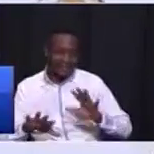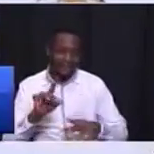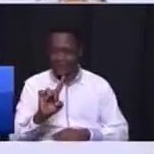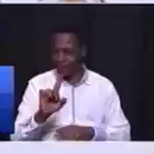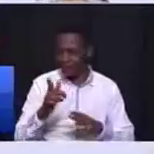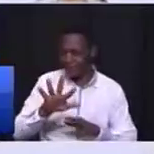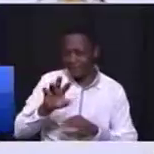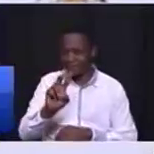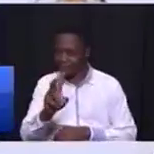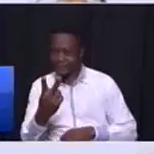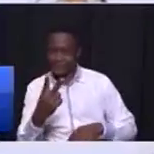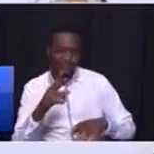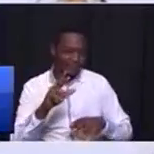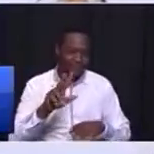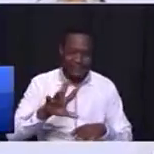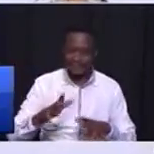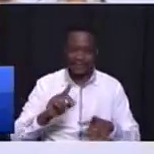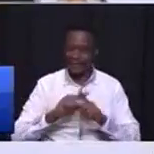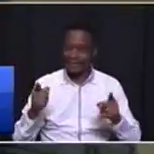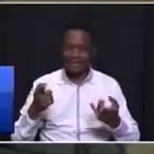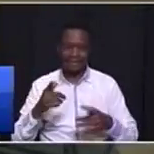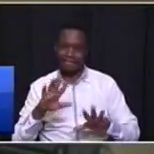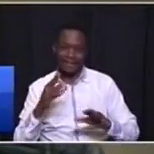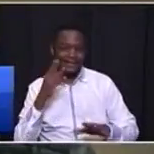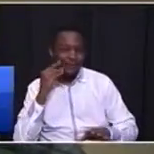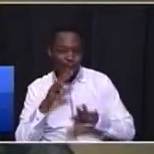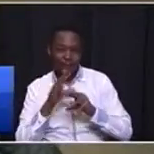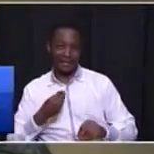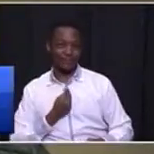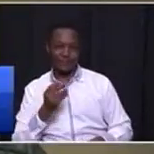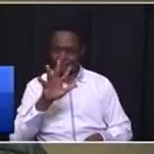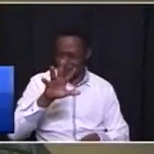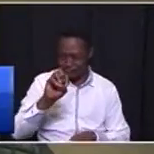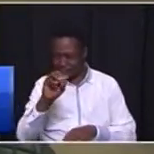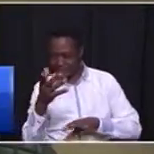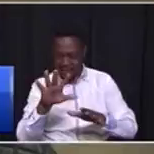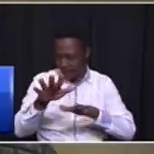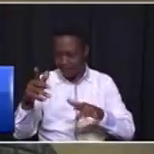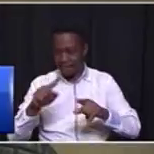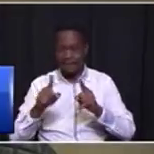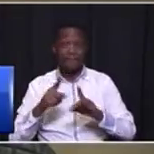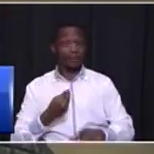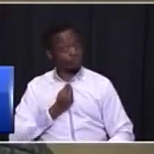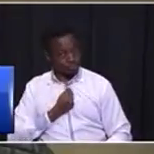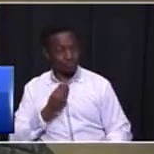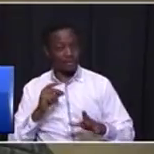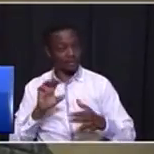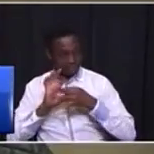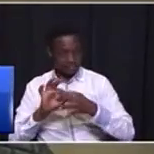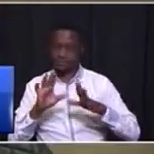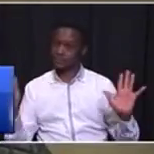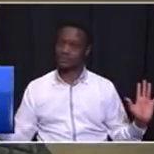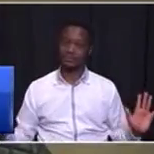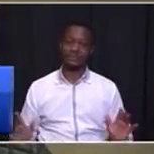52 we are just the older youth around 50 there but we are the youth nonetheless less